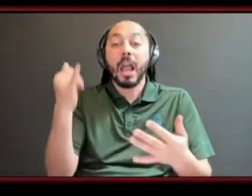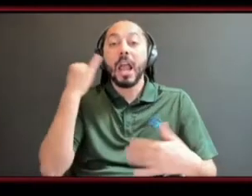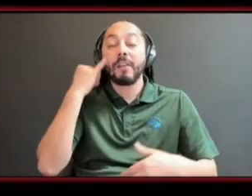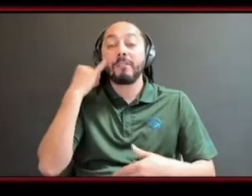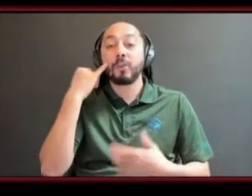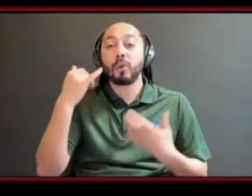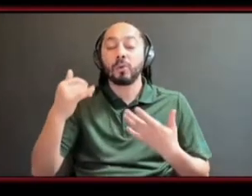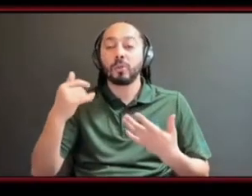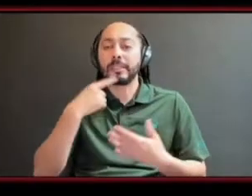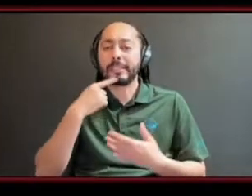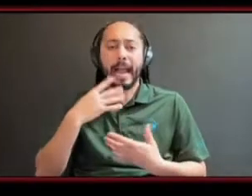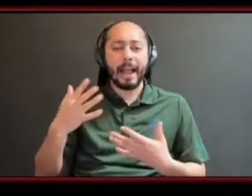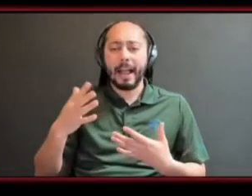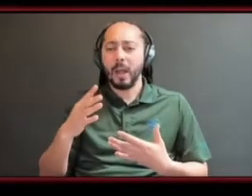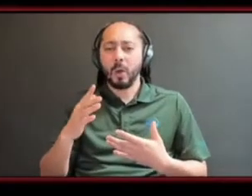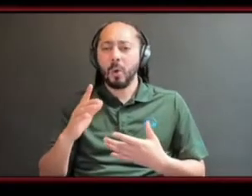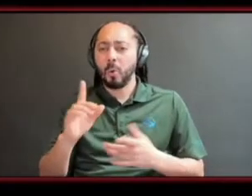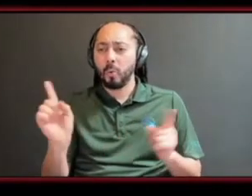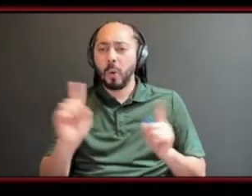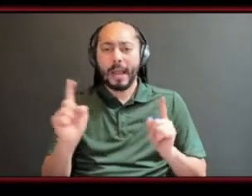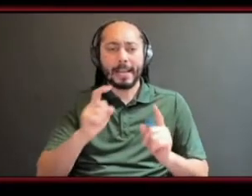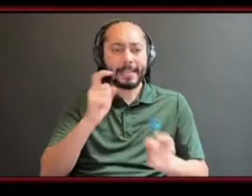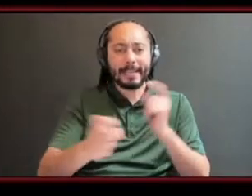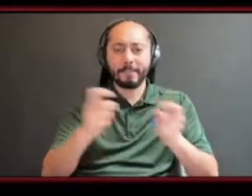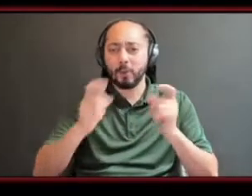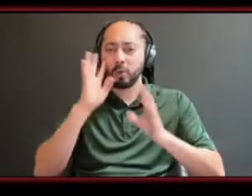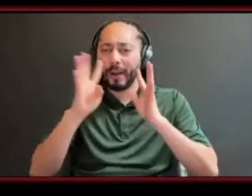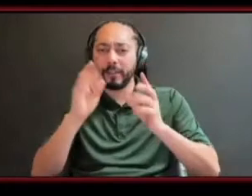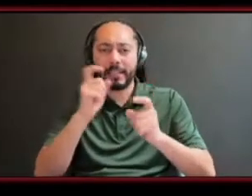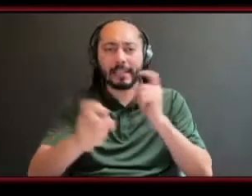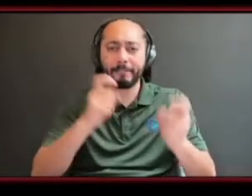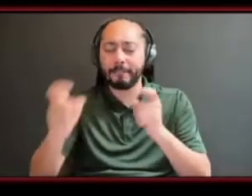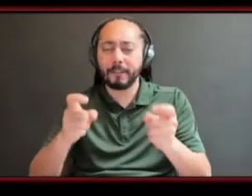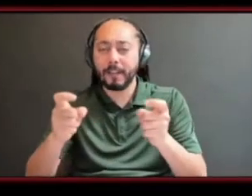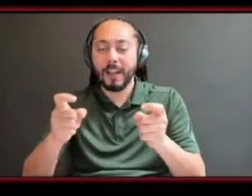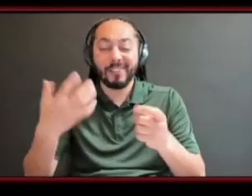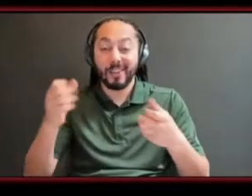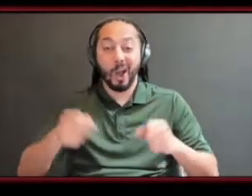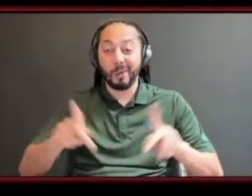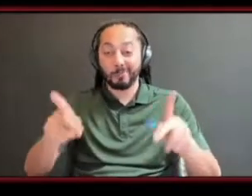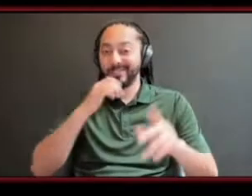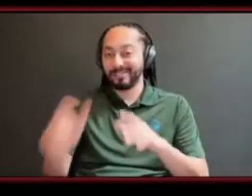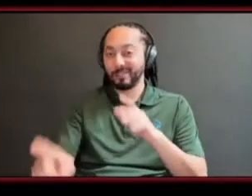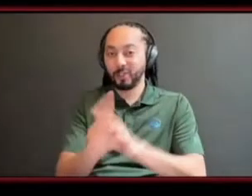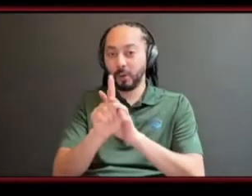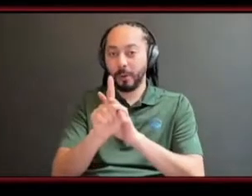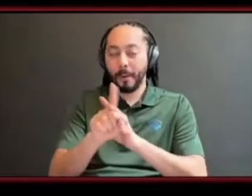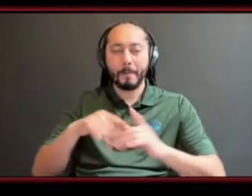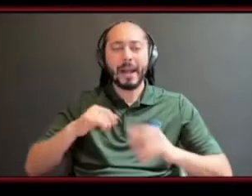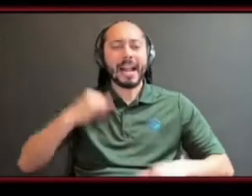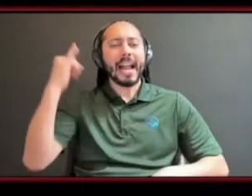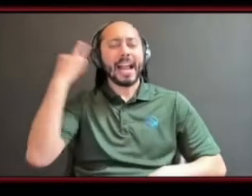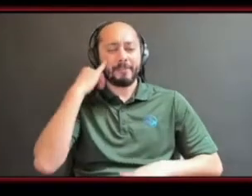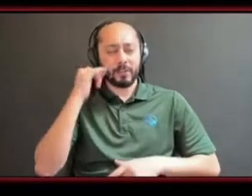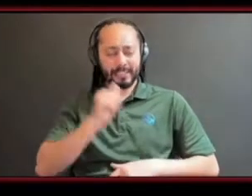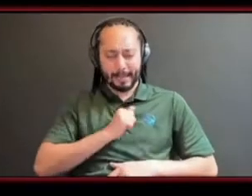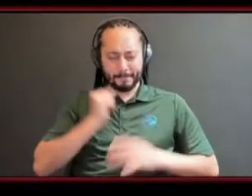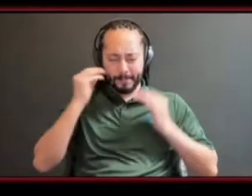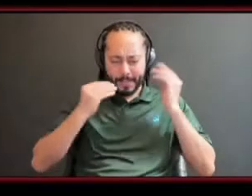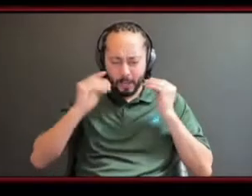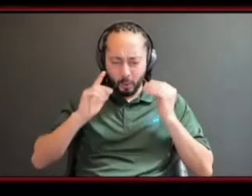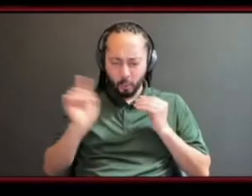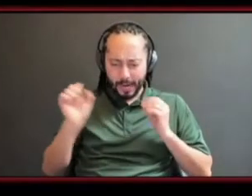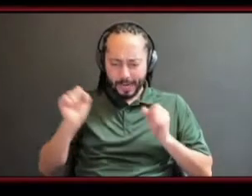yourself okay where can i give what can i do creatively to give then like the opportunity is not really going to come up but if you ask yourself okay like where can i get funding